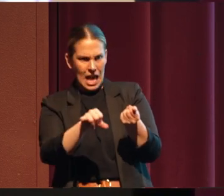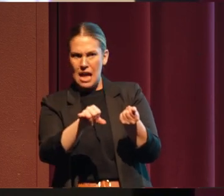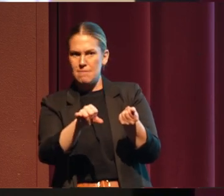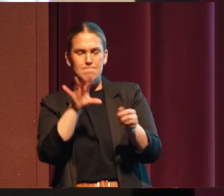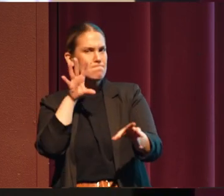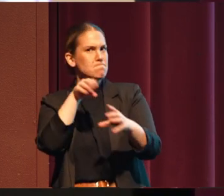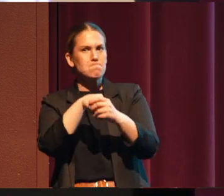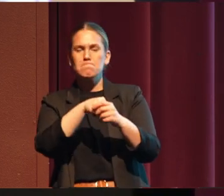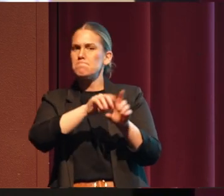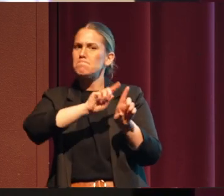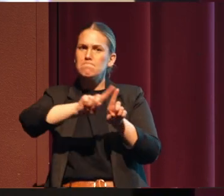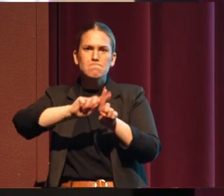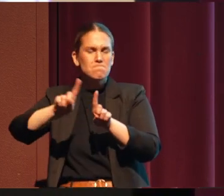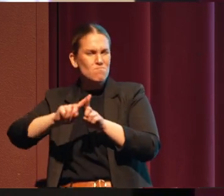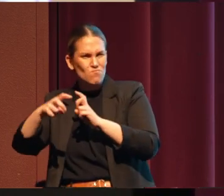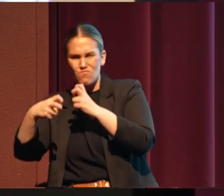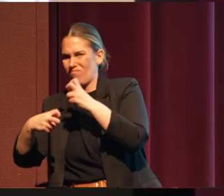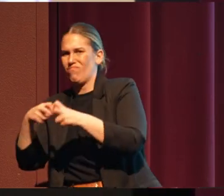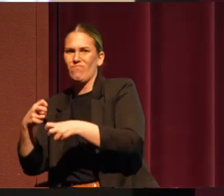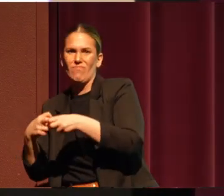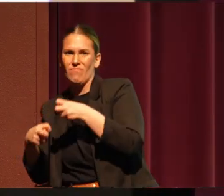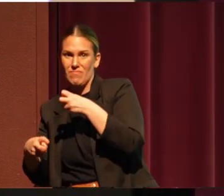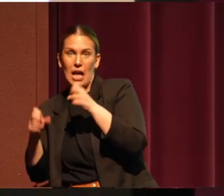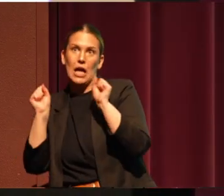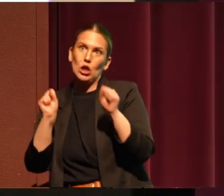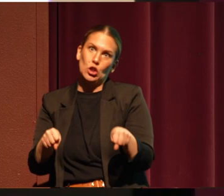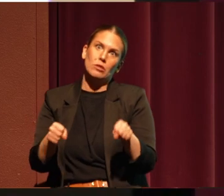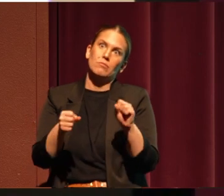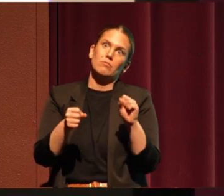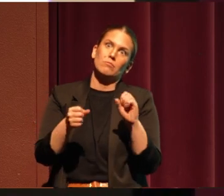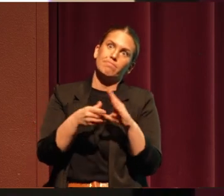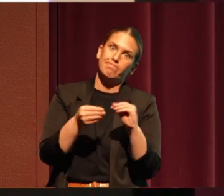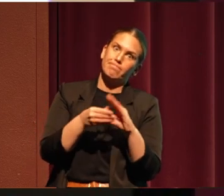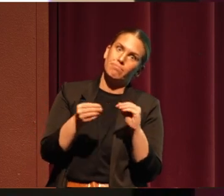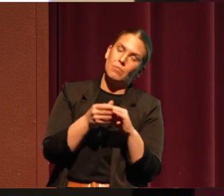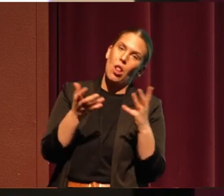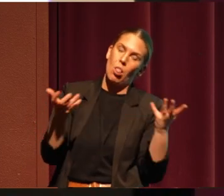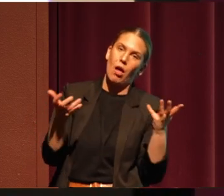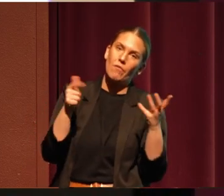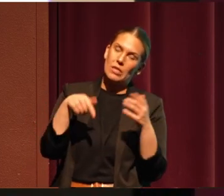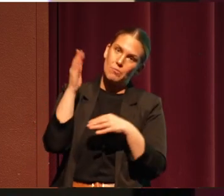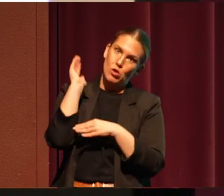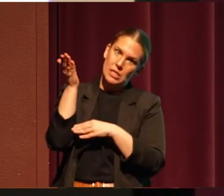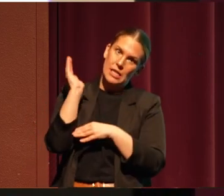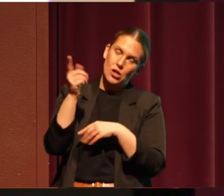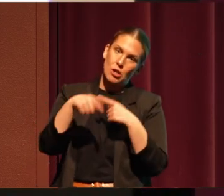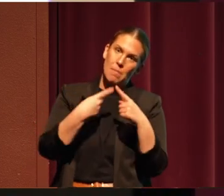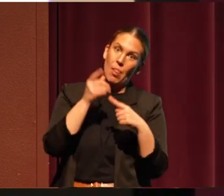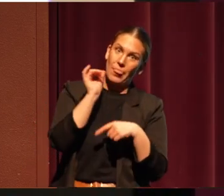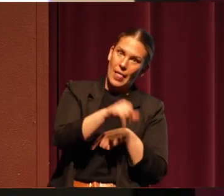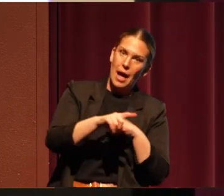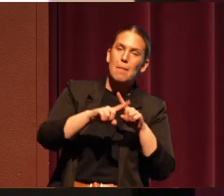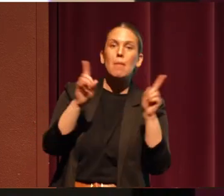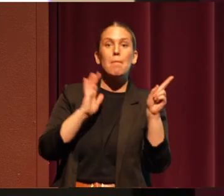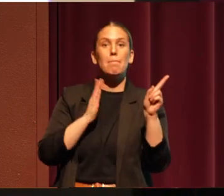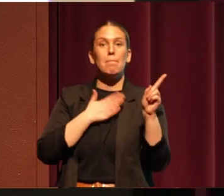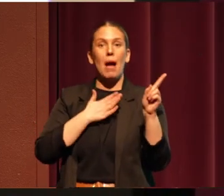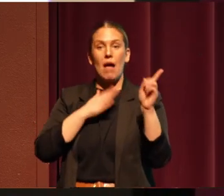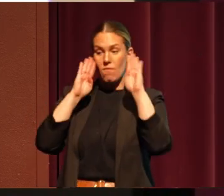problems. And I could spend the whole presentation talking about that. But what I'm going to focus on is the land.